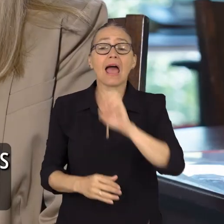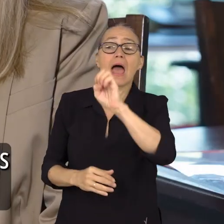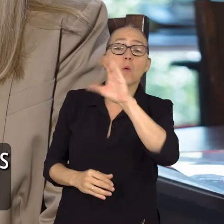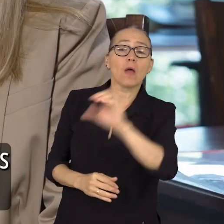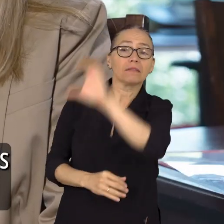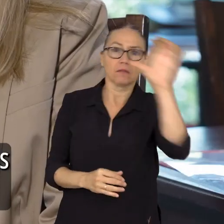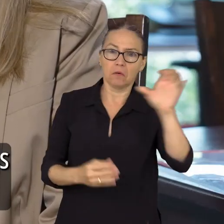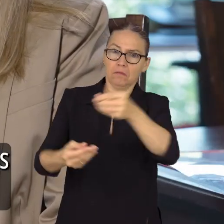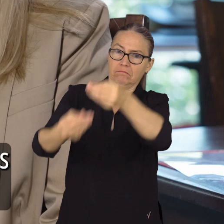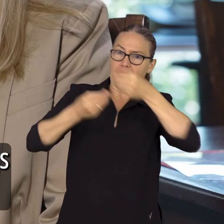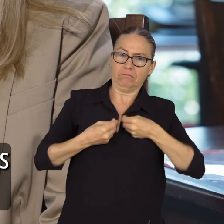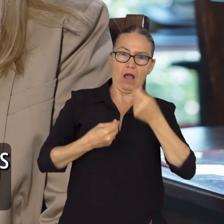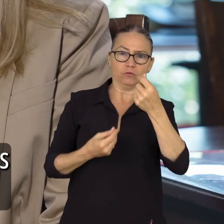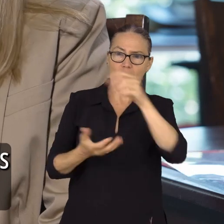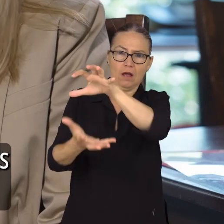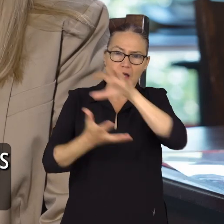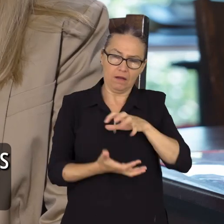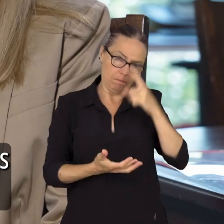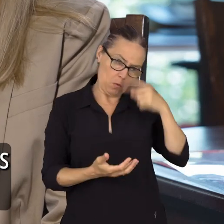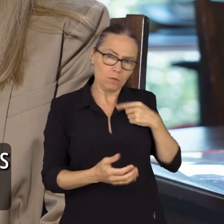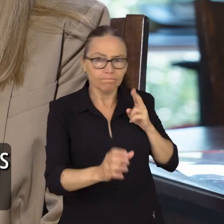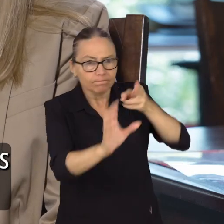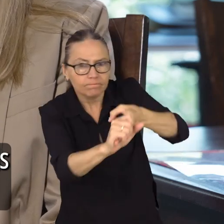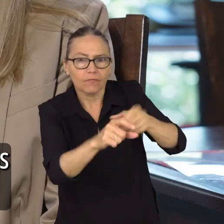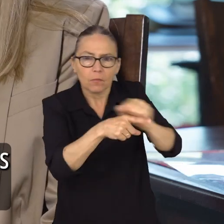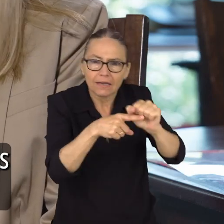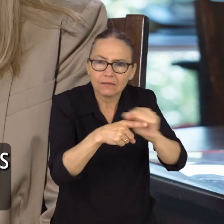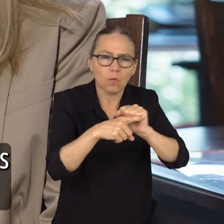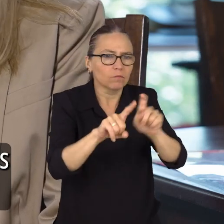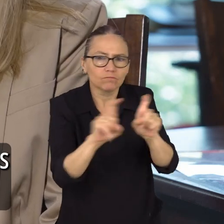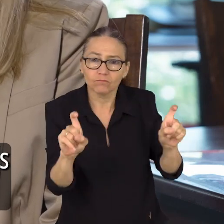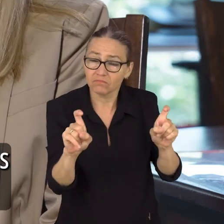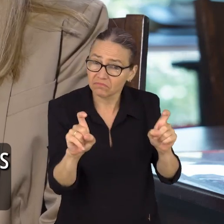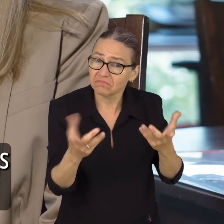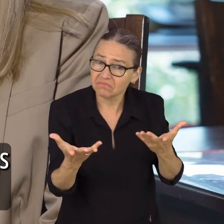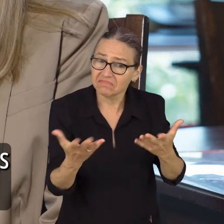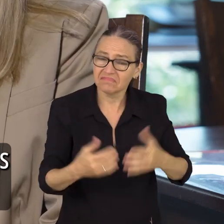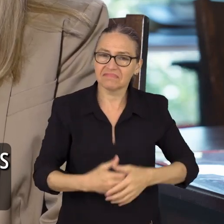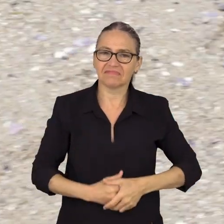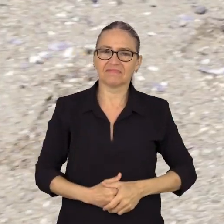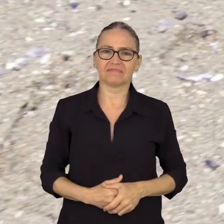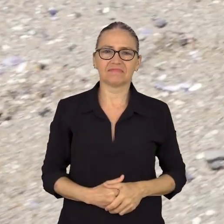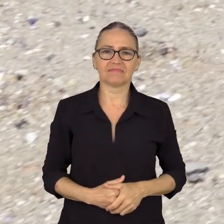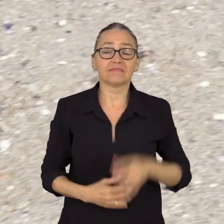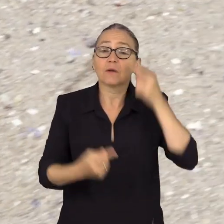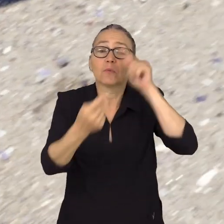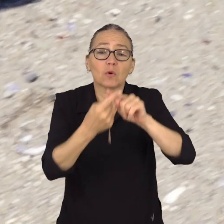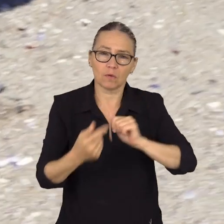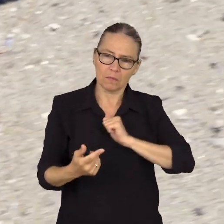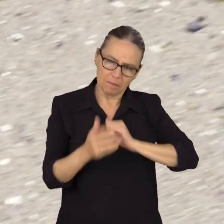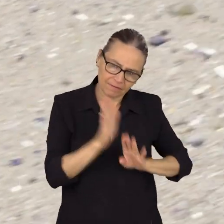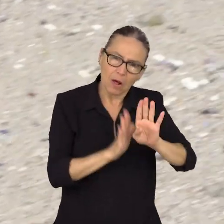additional funding for training opportunities through Eco Canada as well to have additional